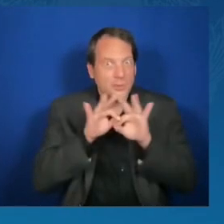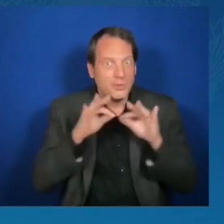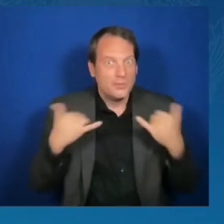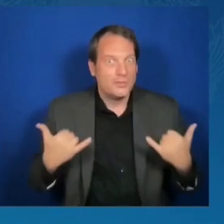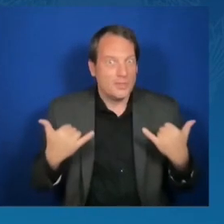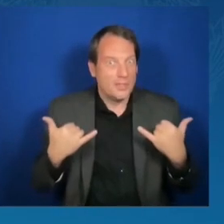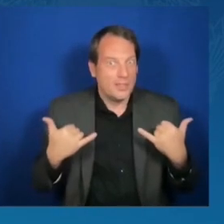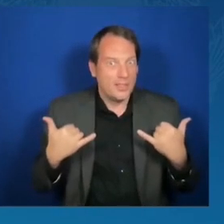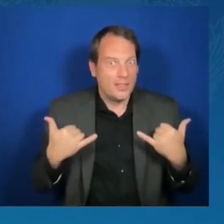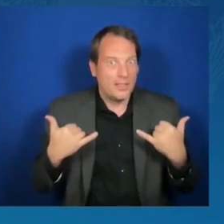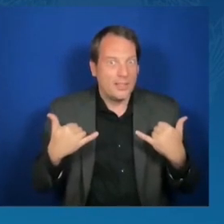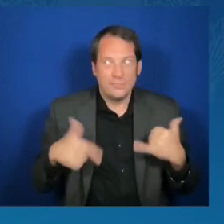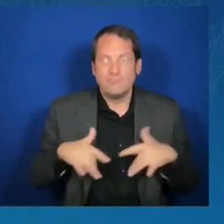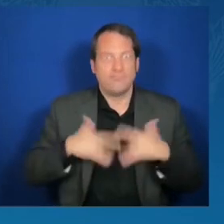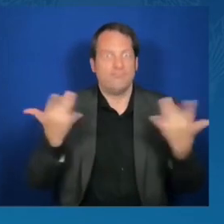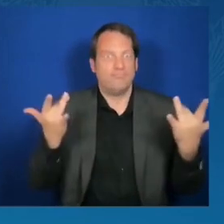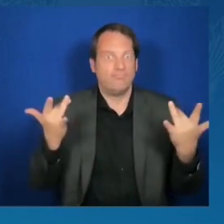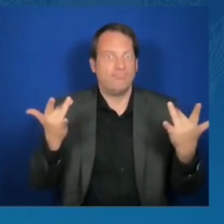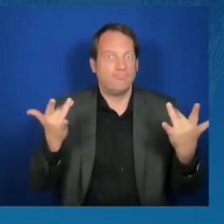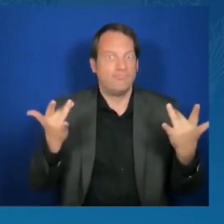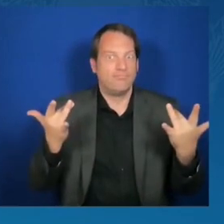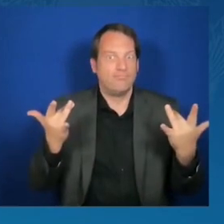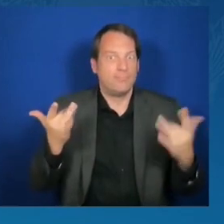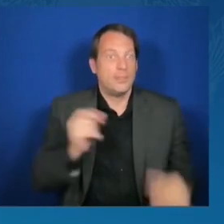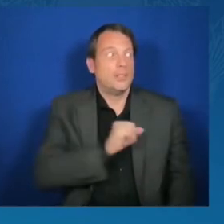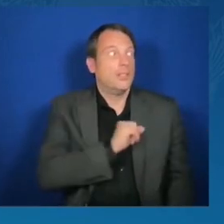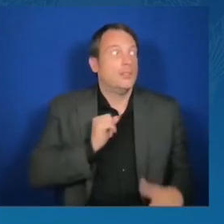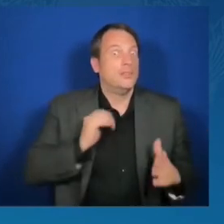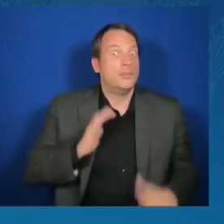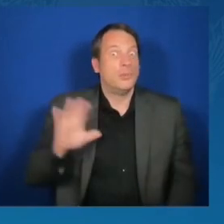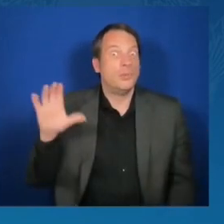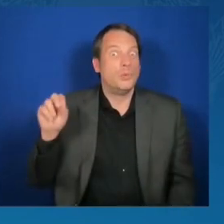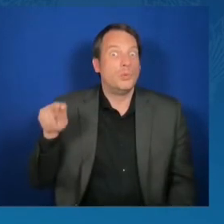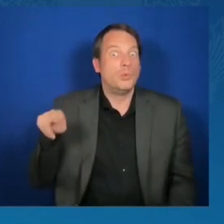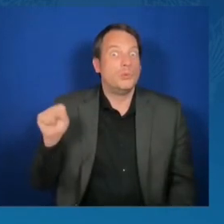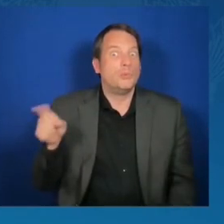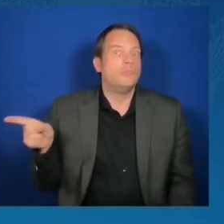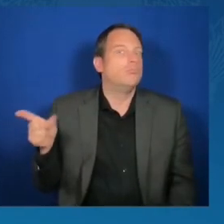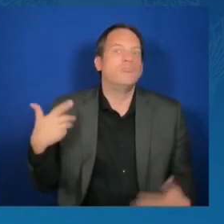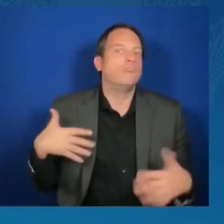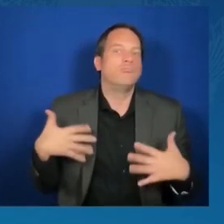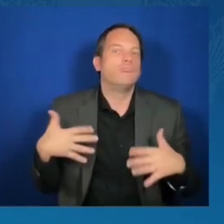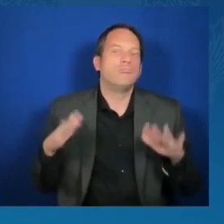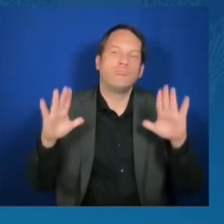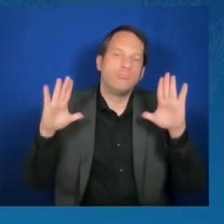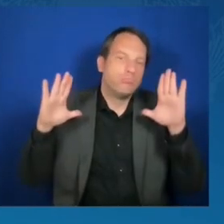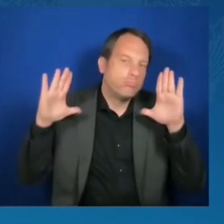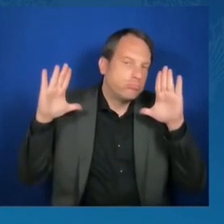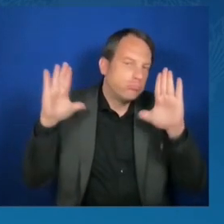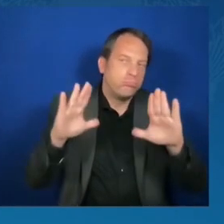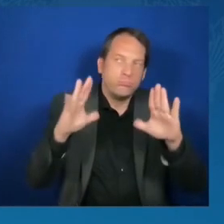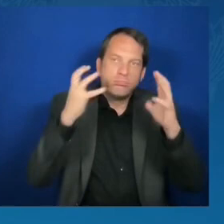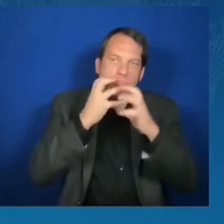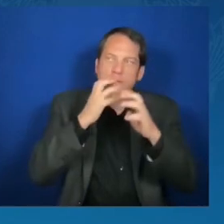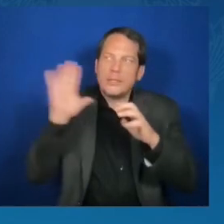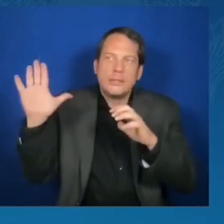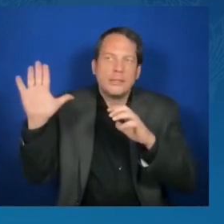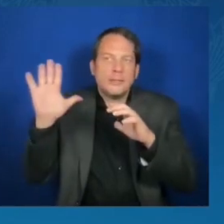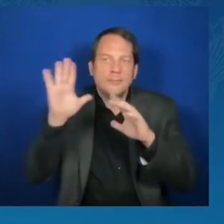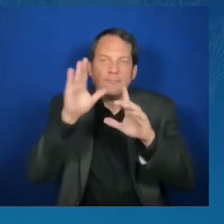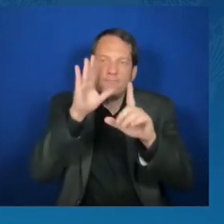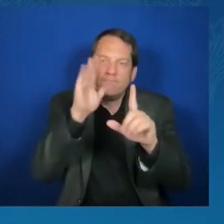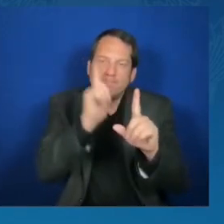Senator Coons has been extraordinary in his devotion to Africa and his devotion to